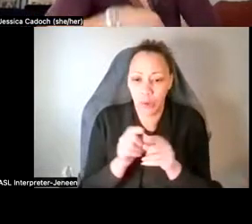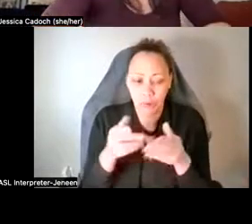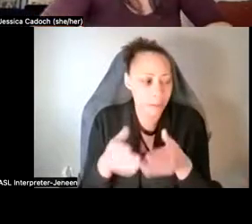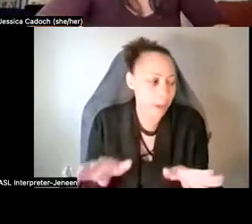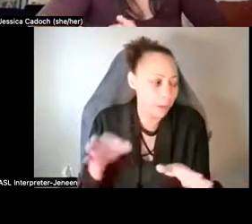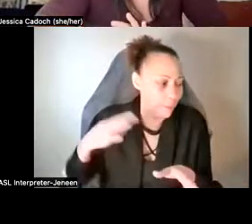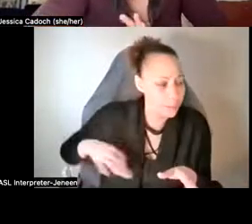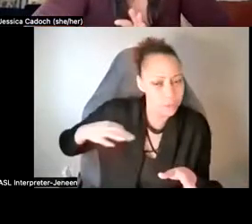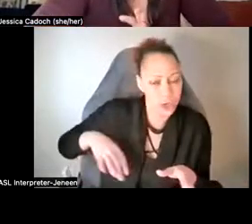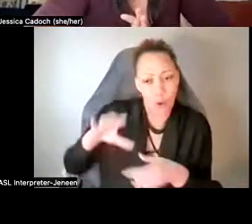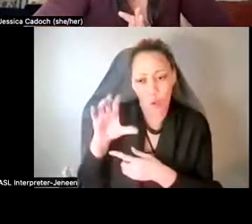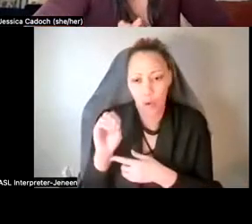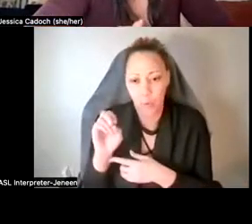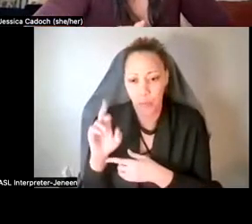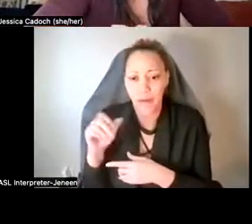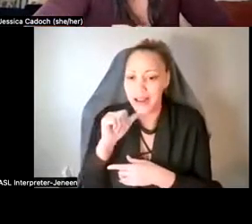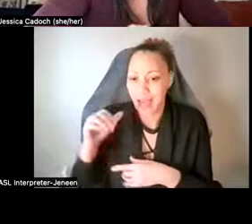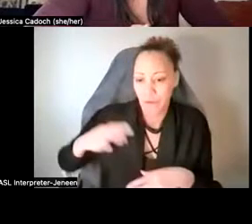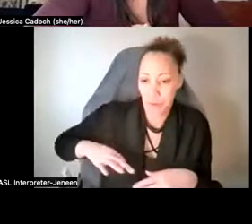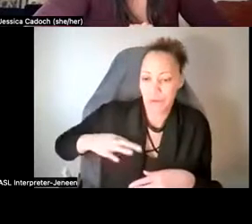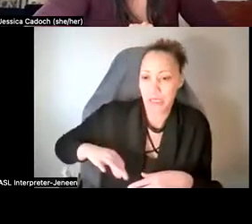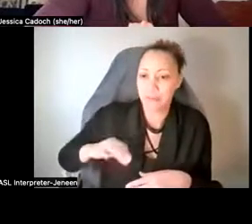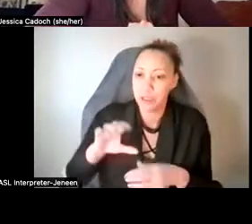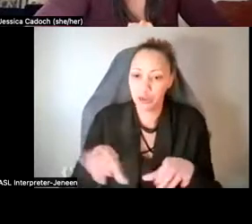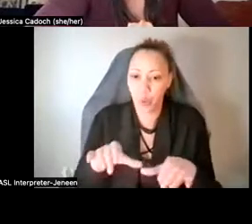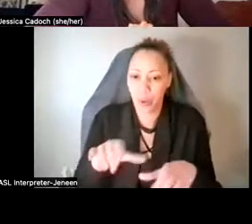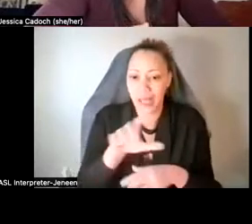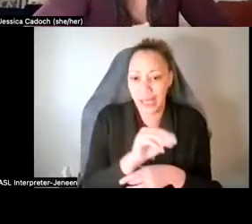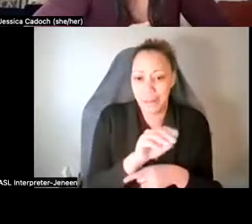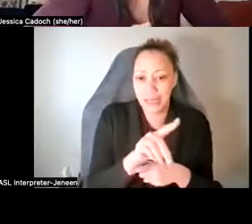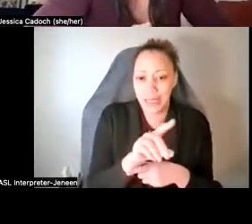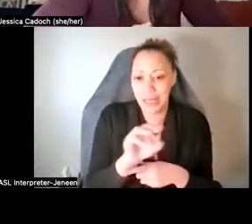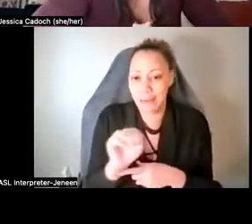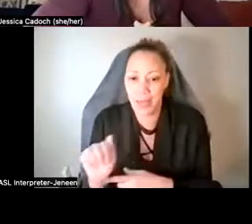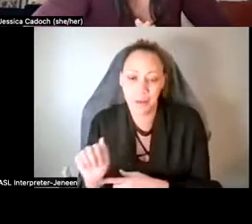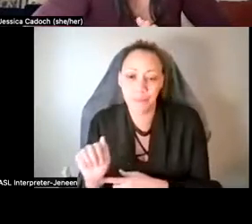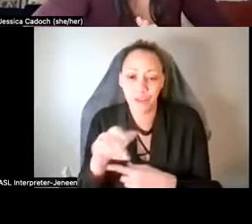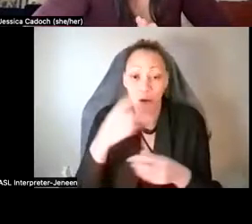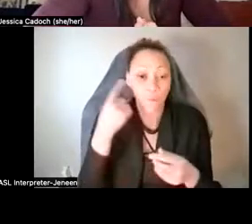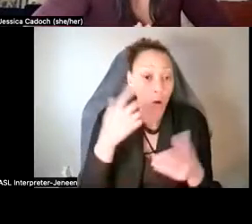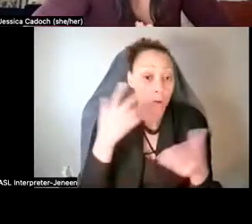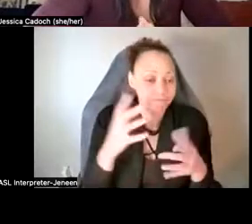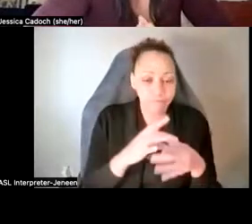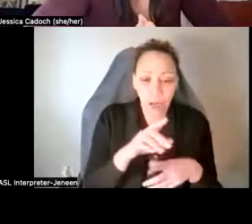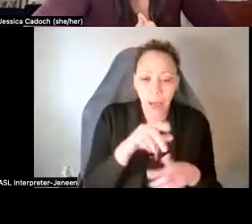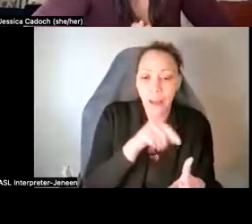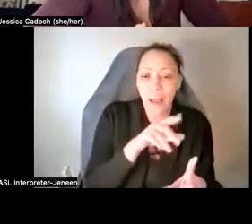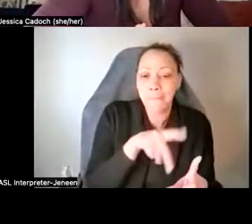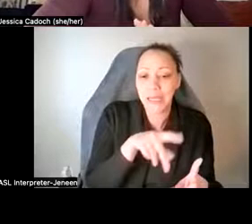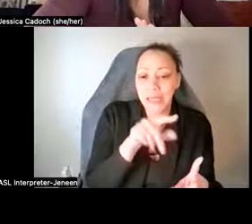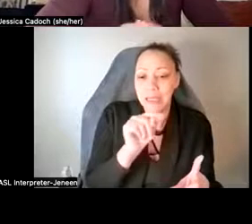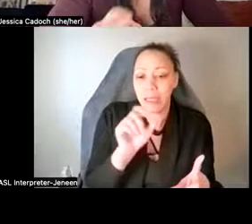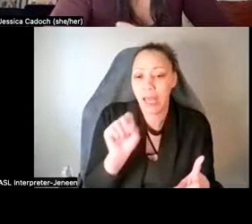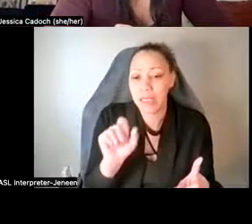um, and non-for-profit that is doing the MDMA studies for PTSD, um, the center for psychedelic and